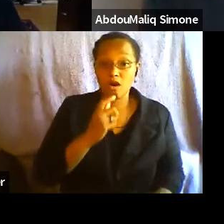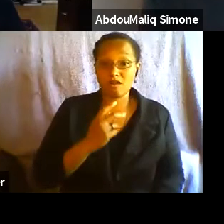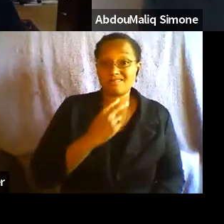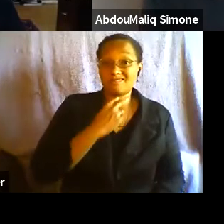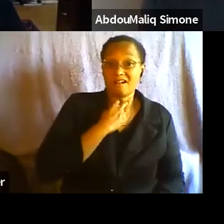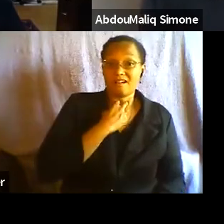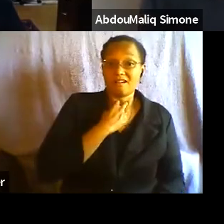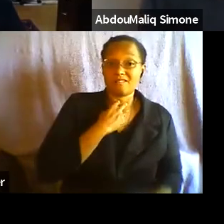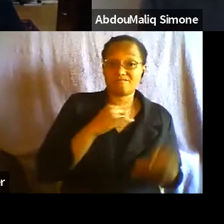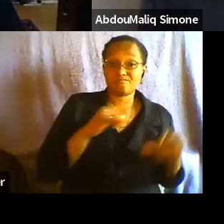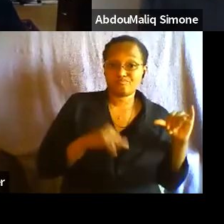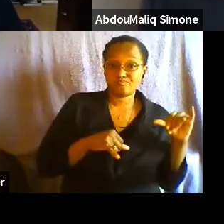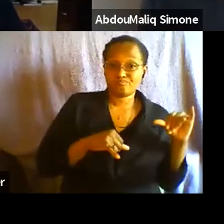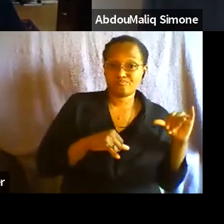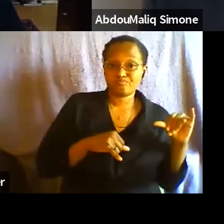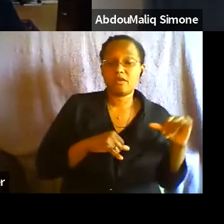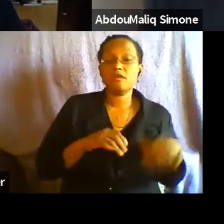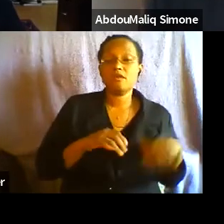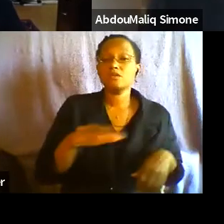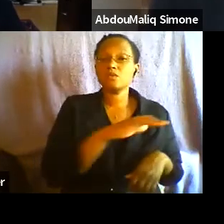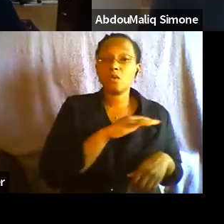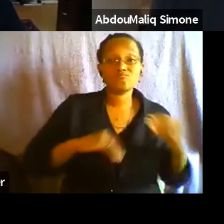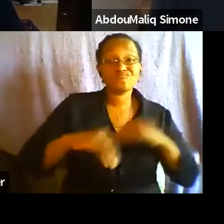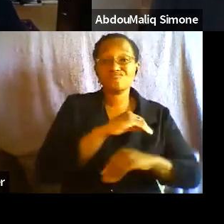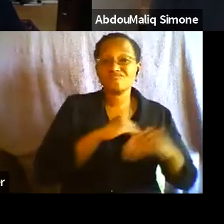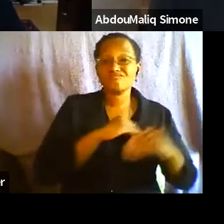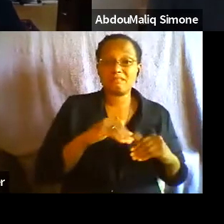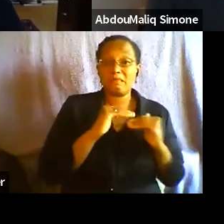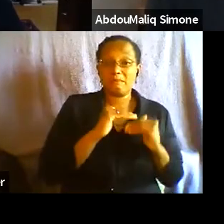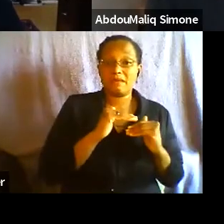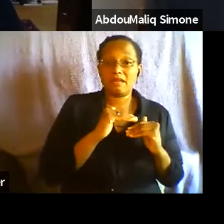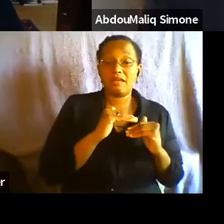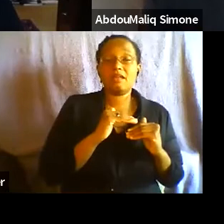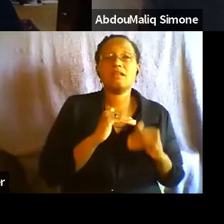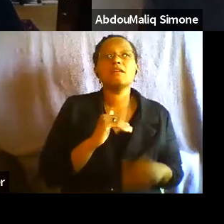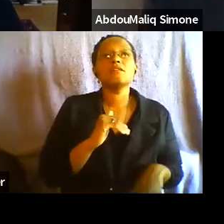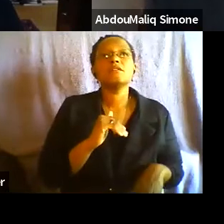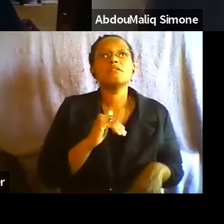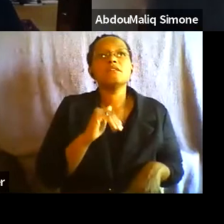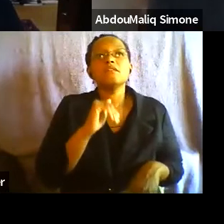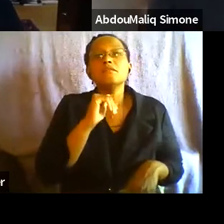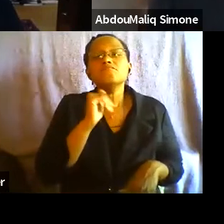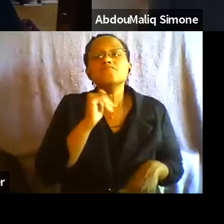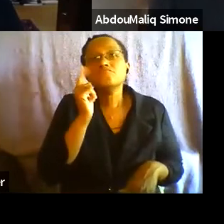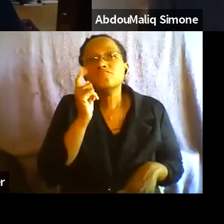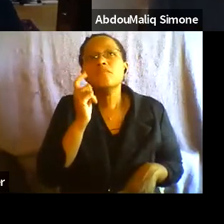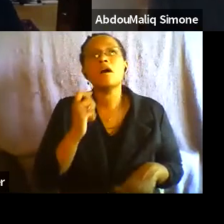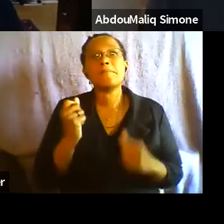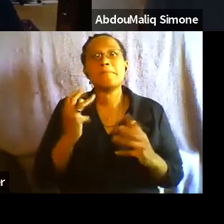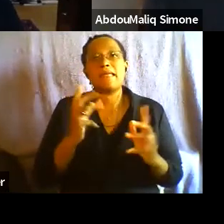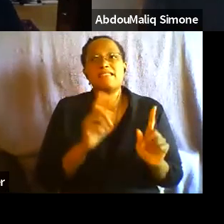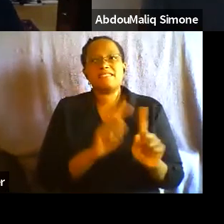whose mobilities are constrained, it doesn't obviate the fact that across many districts,